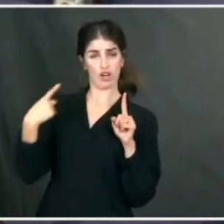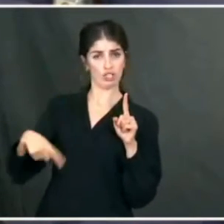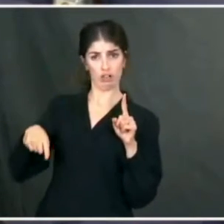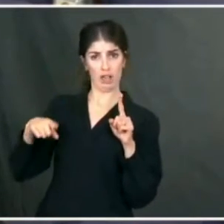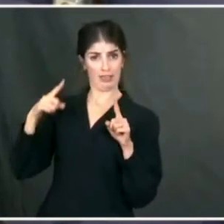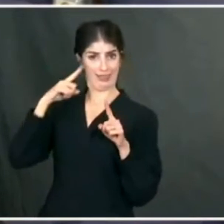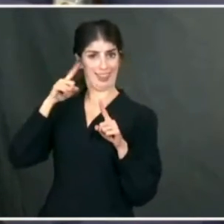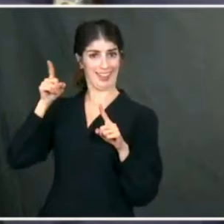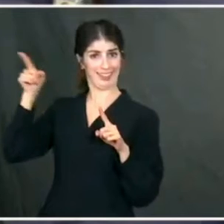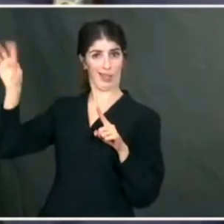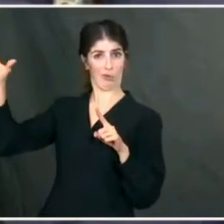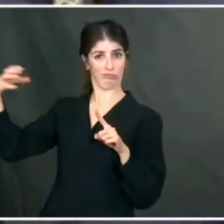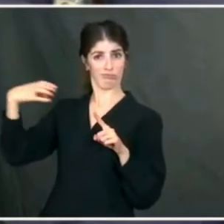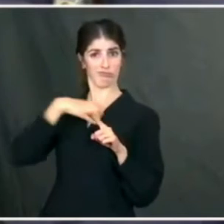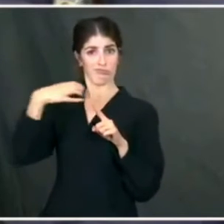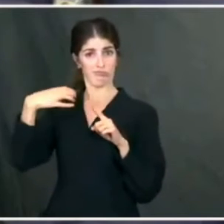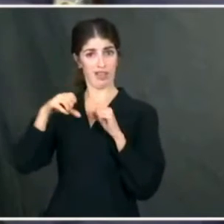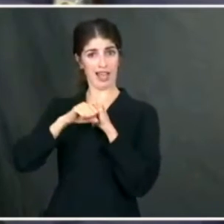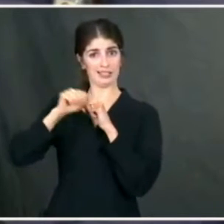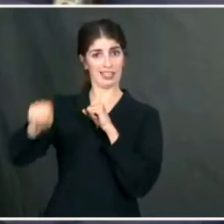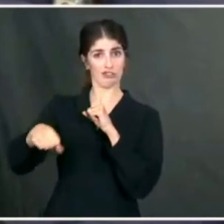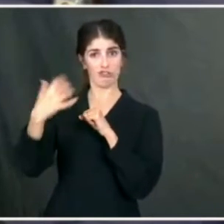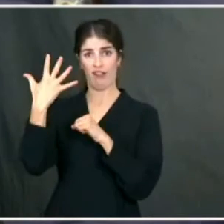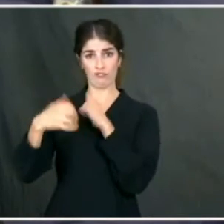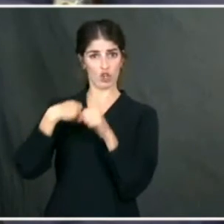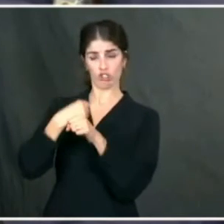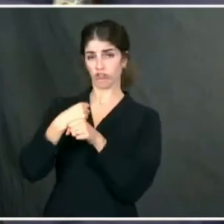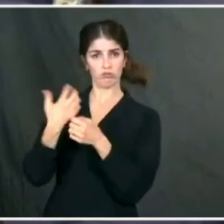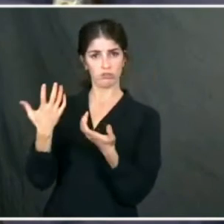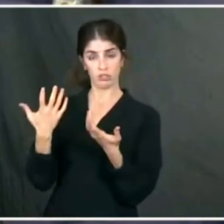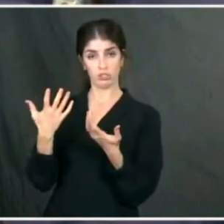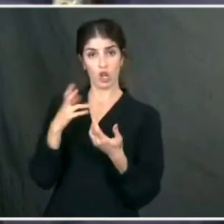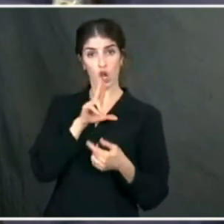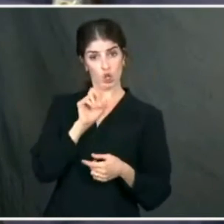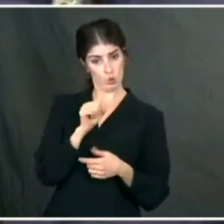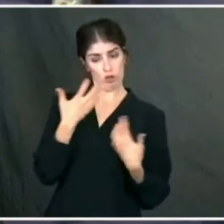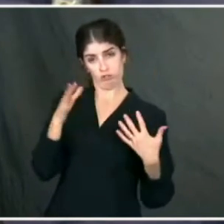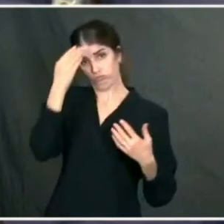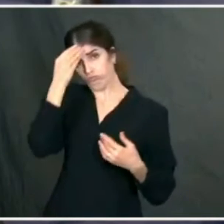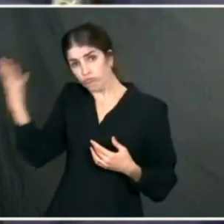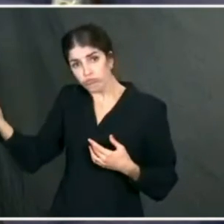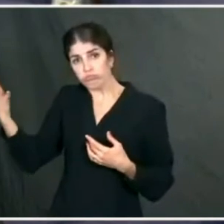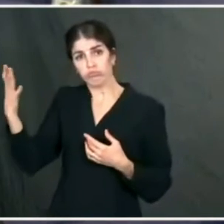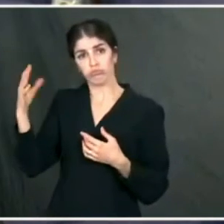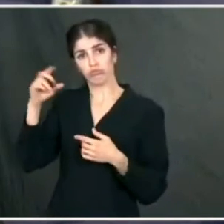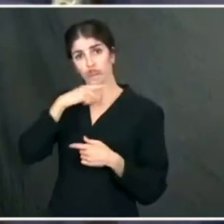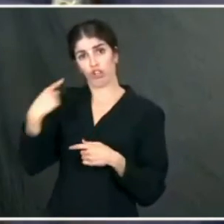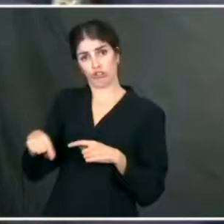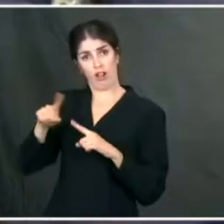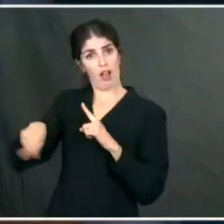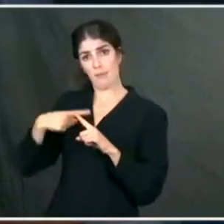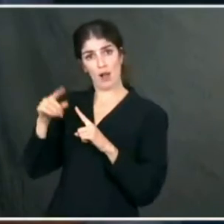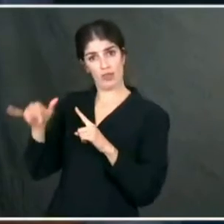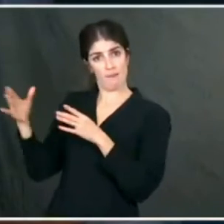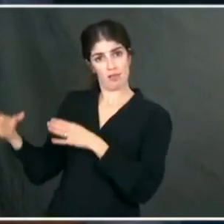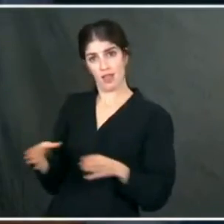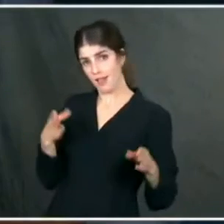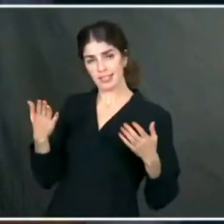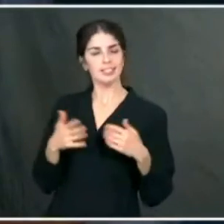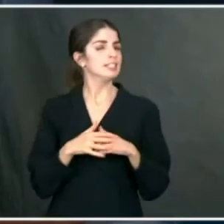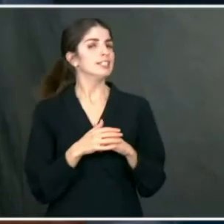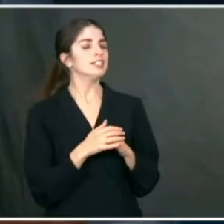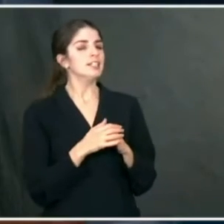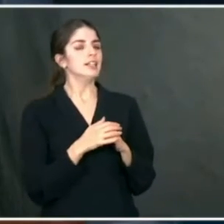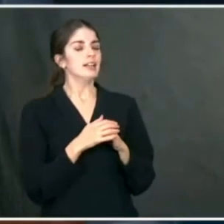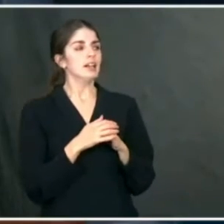the extension of five years? And has the United States already alerted Moscow about its desire? Well, we have